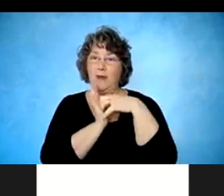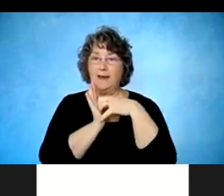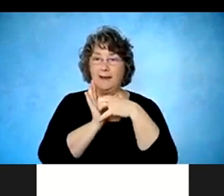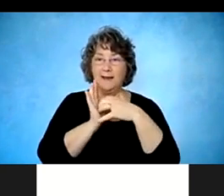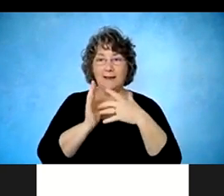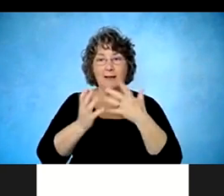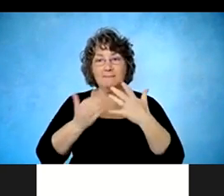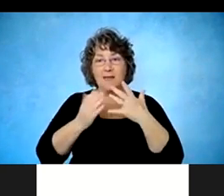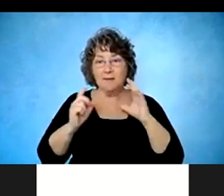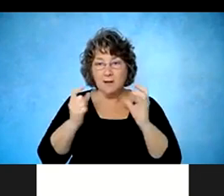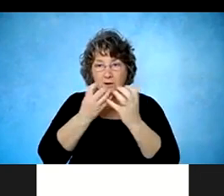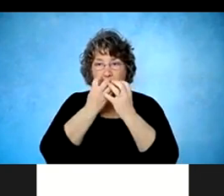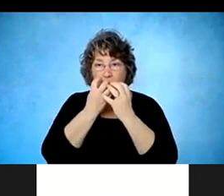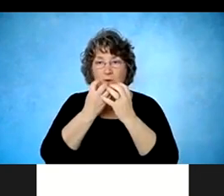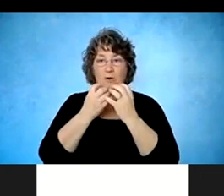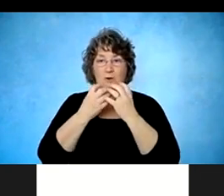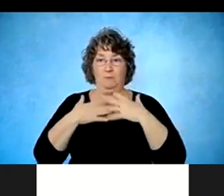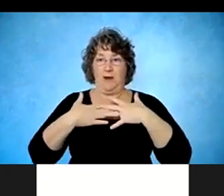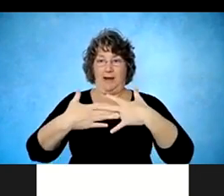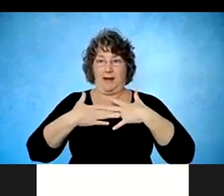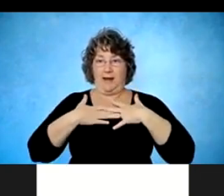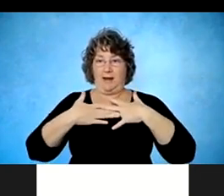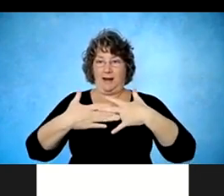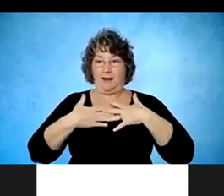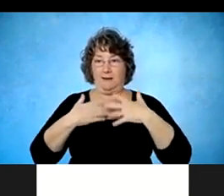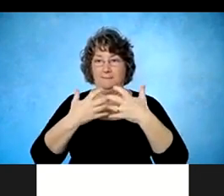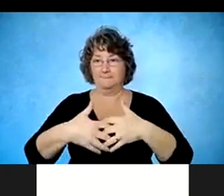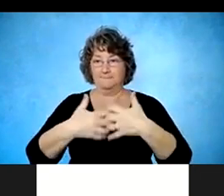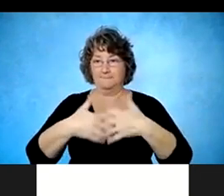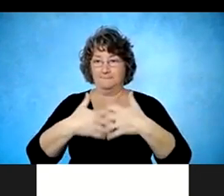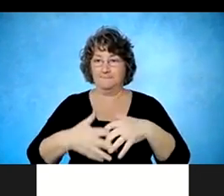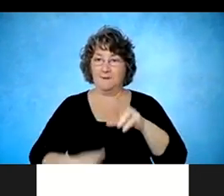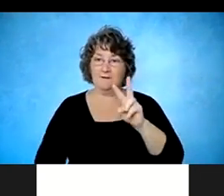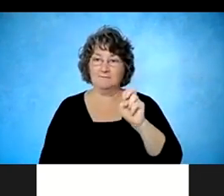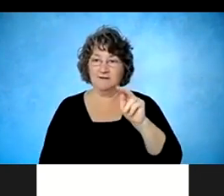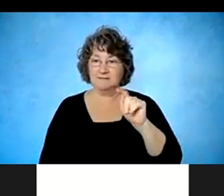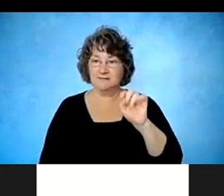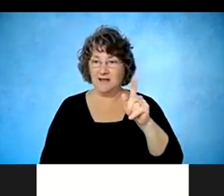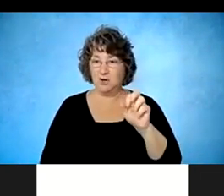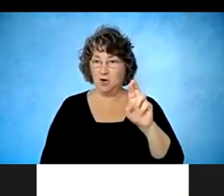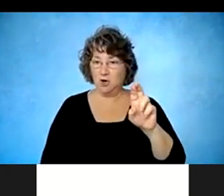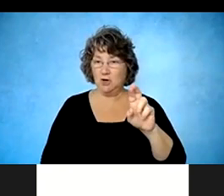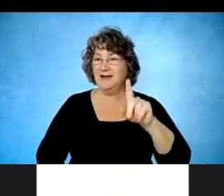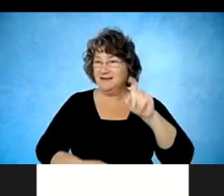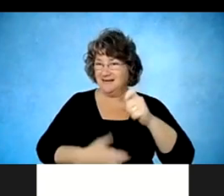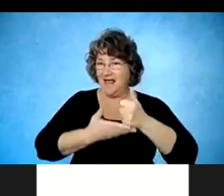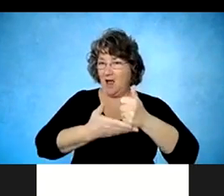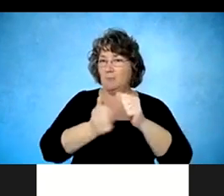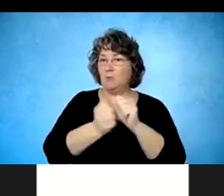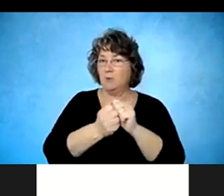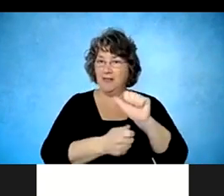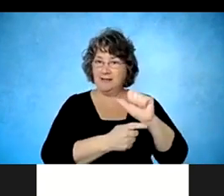will require assistance with all their activities of daily living. Most likely will require 24-hour assistance